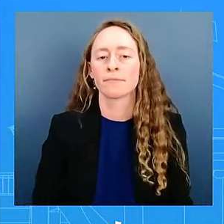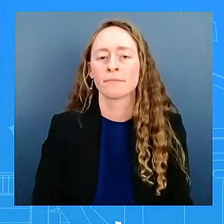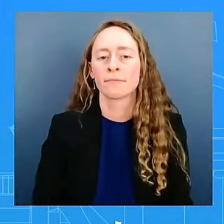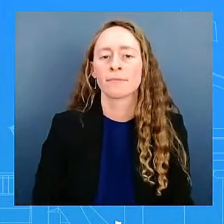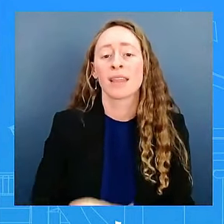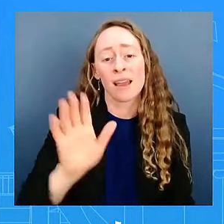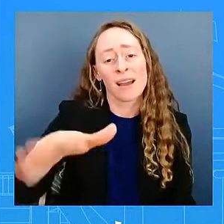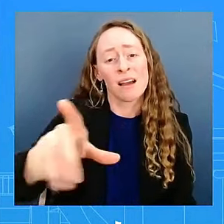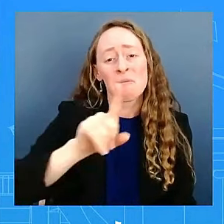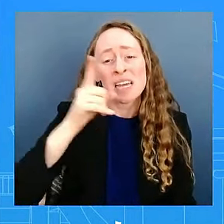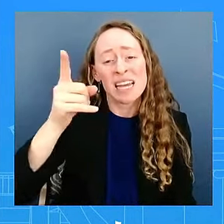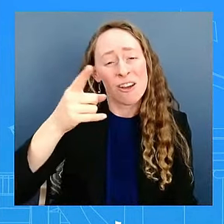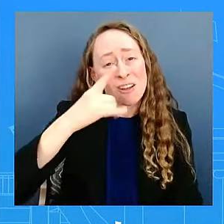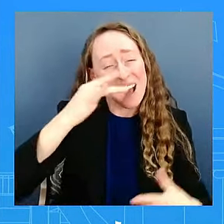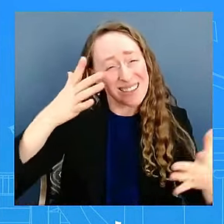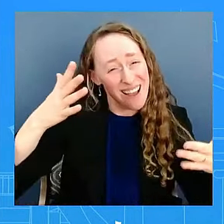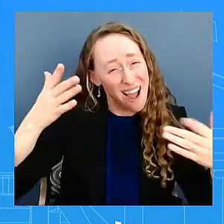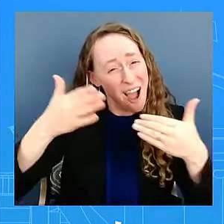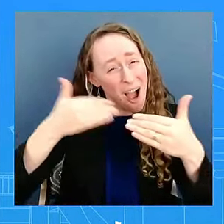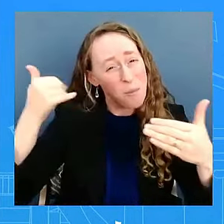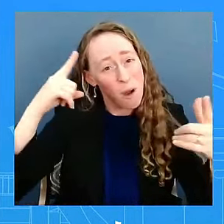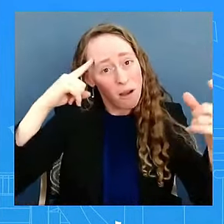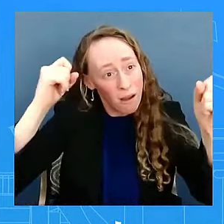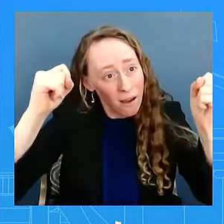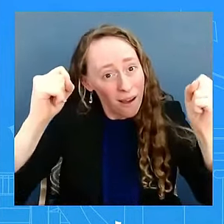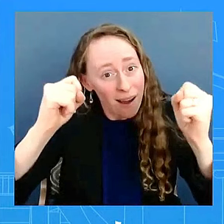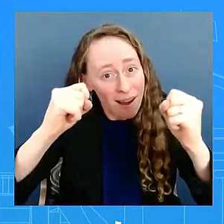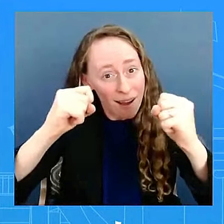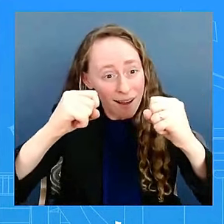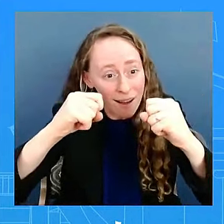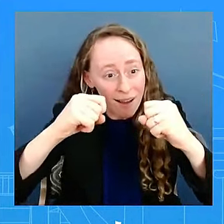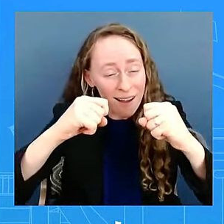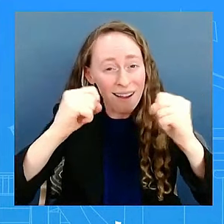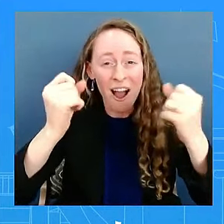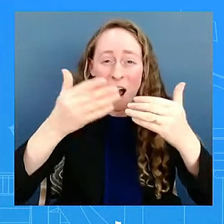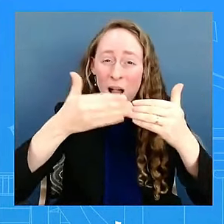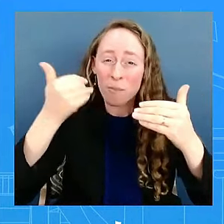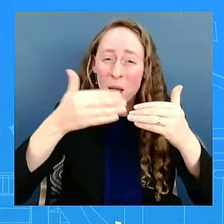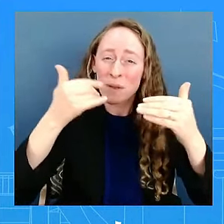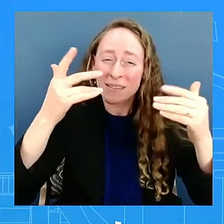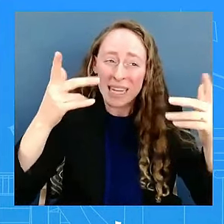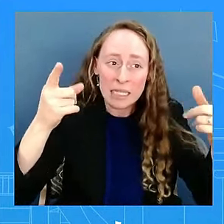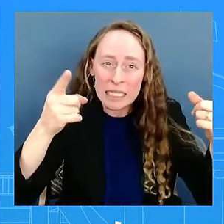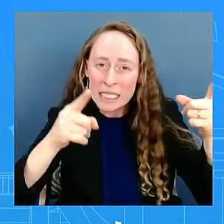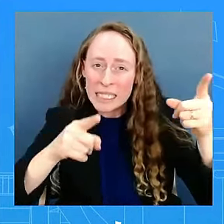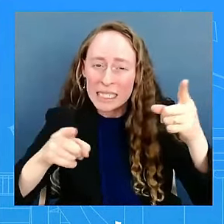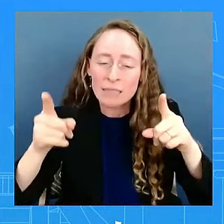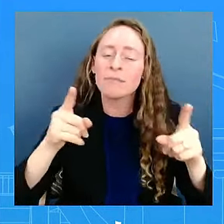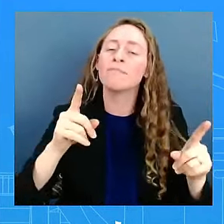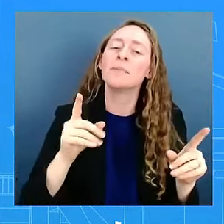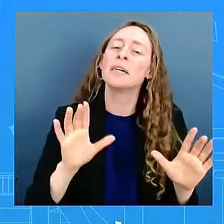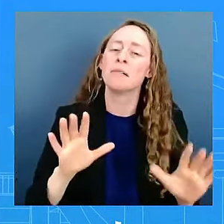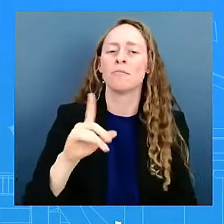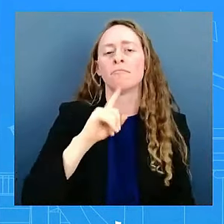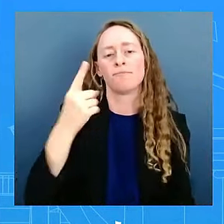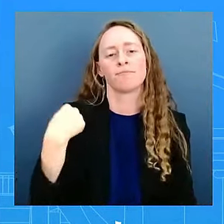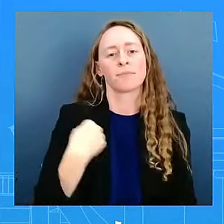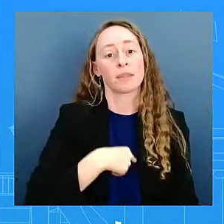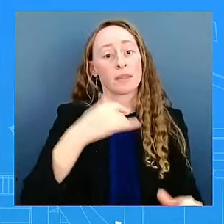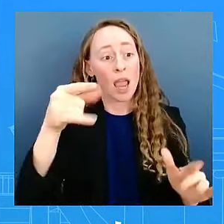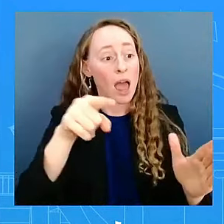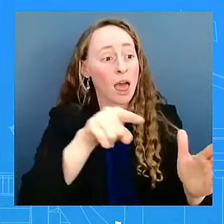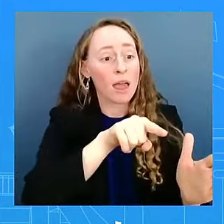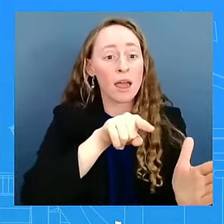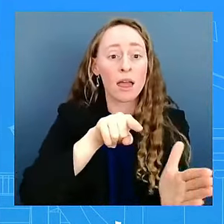Now again, it's too soon to know what these recent events over the last 24, 48 hours are going to do to the process. I don't want to